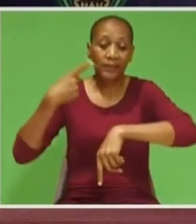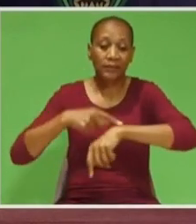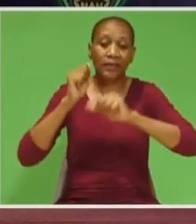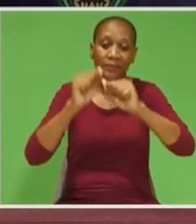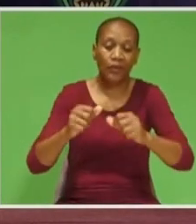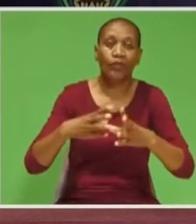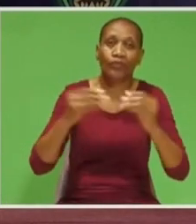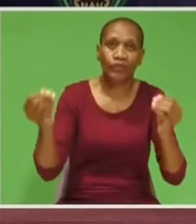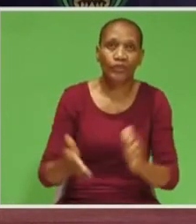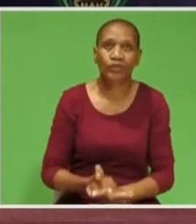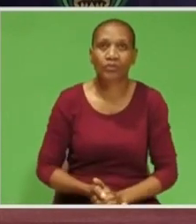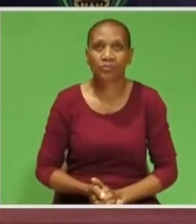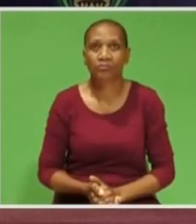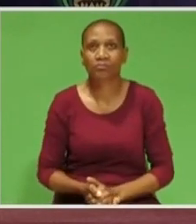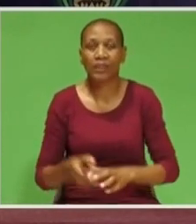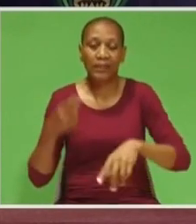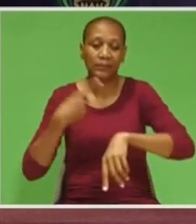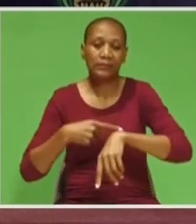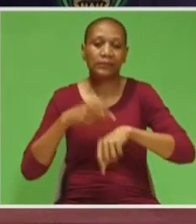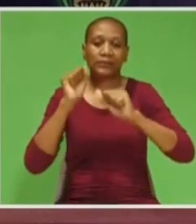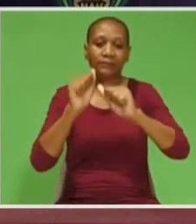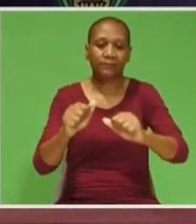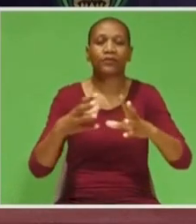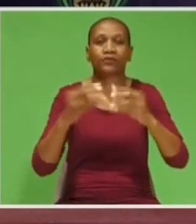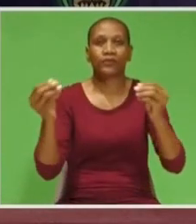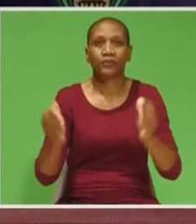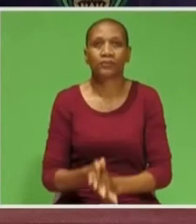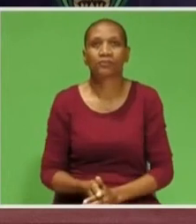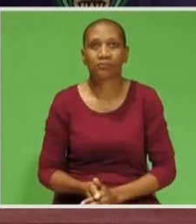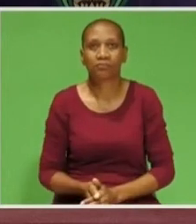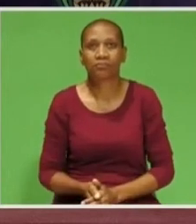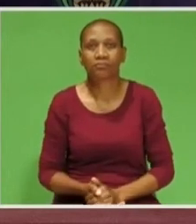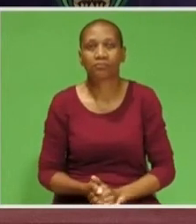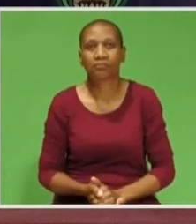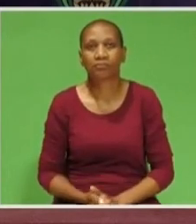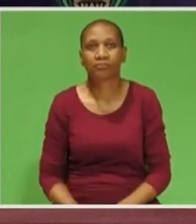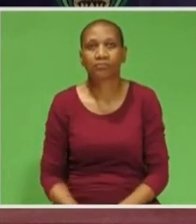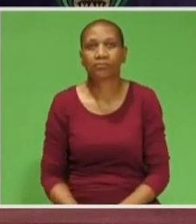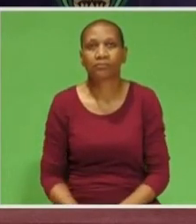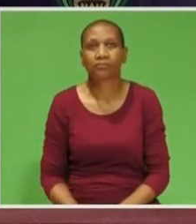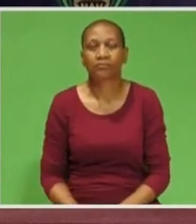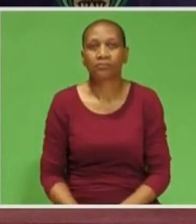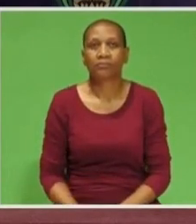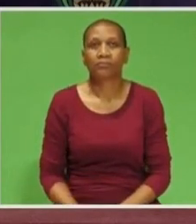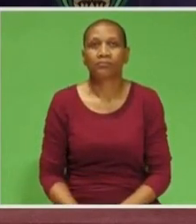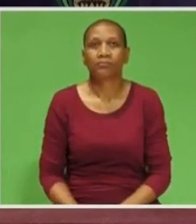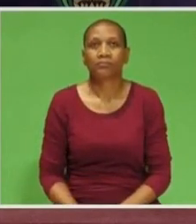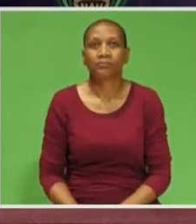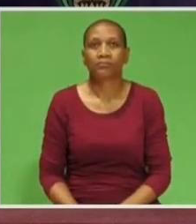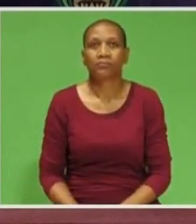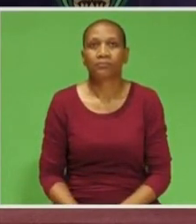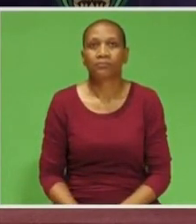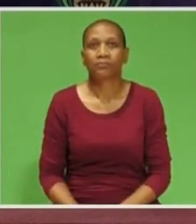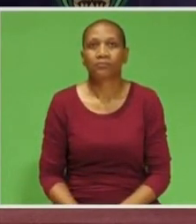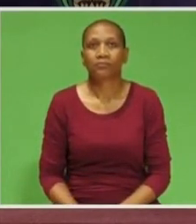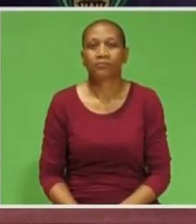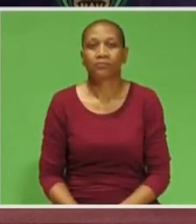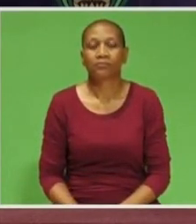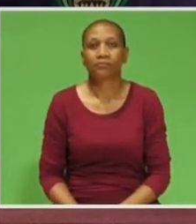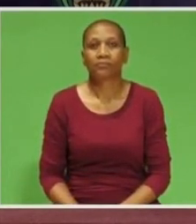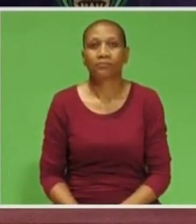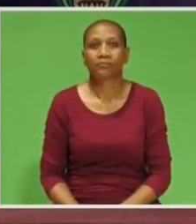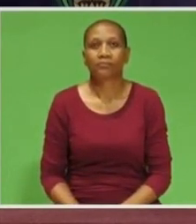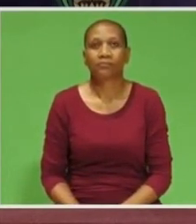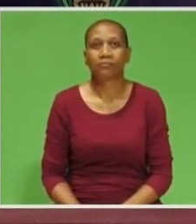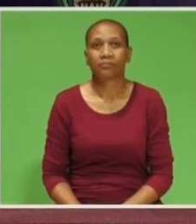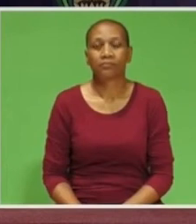President, start clearing up your desk in Union buildings. Your time is up. John Vulegate